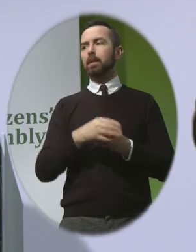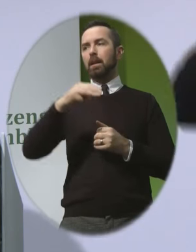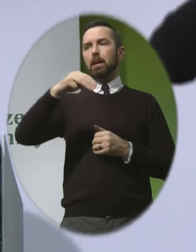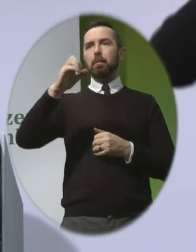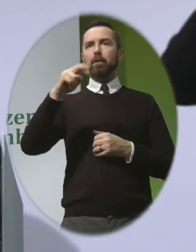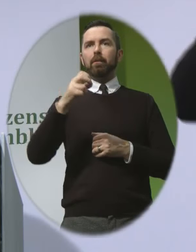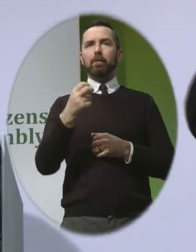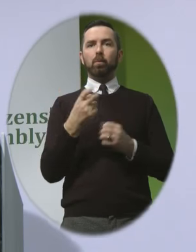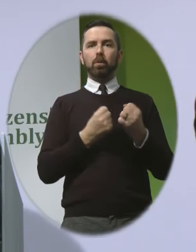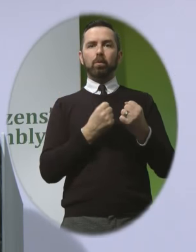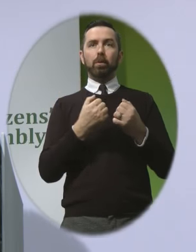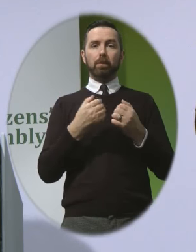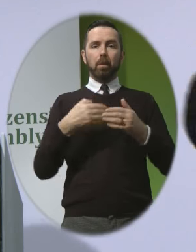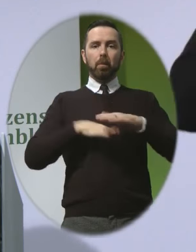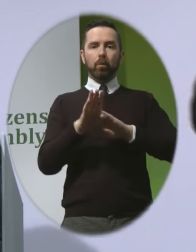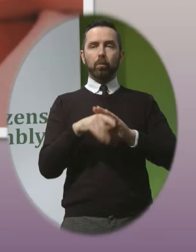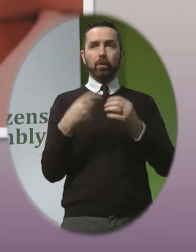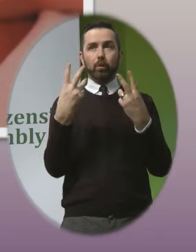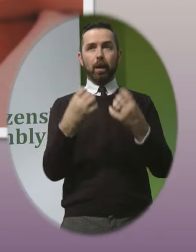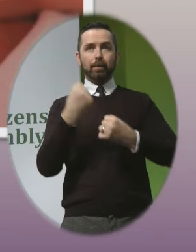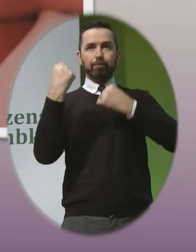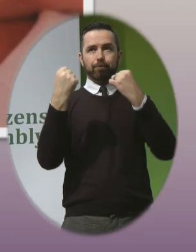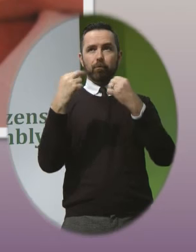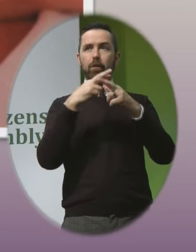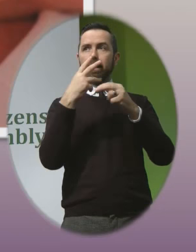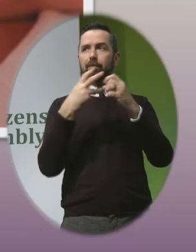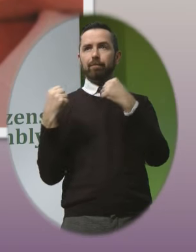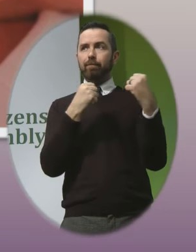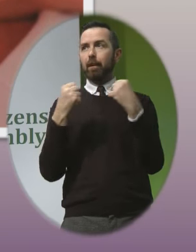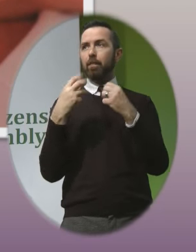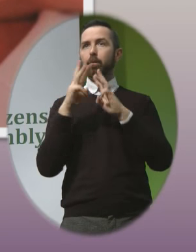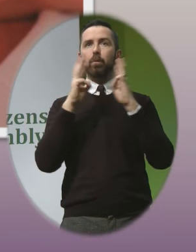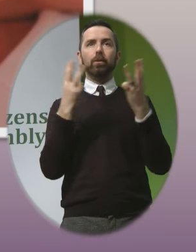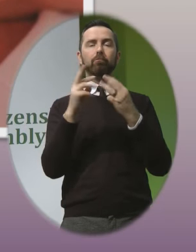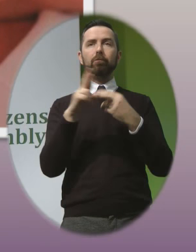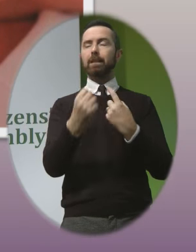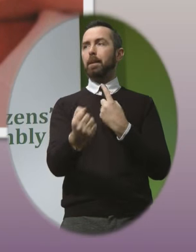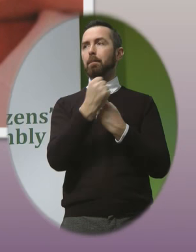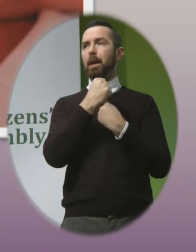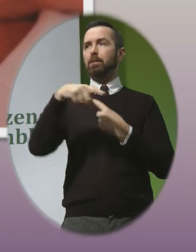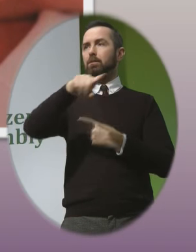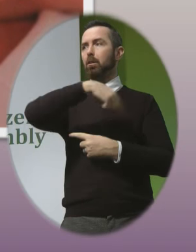with two fists in fighting position ready to take on the world she made a huge impact on us all